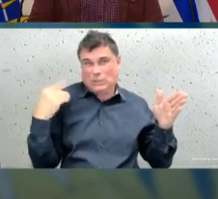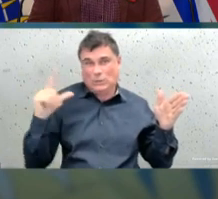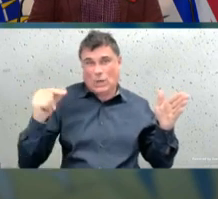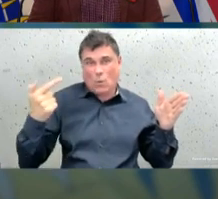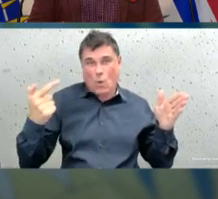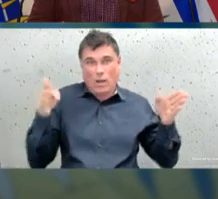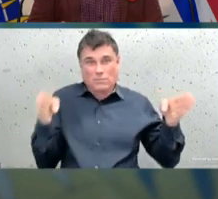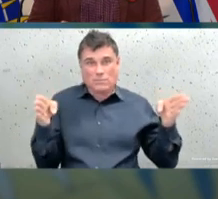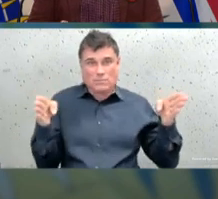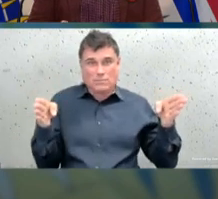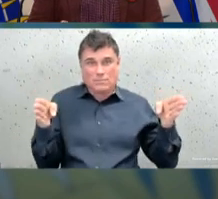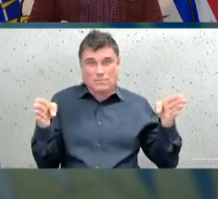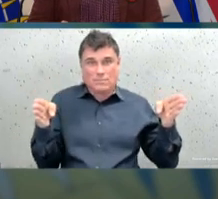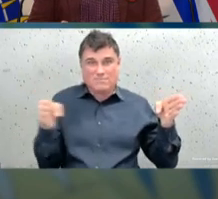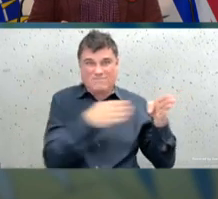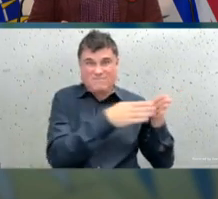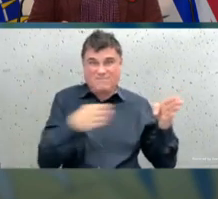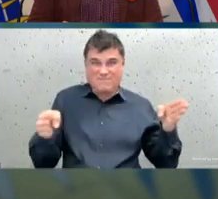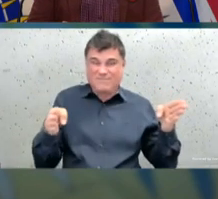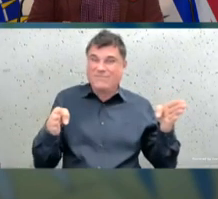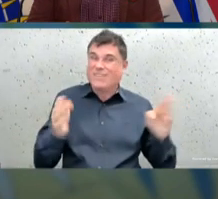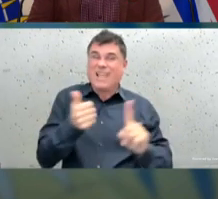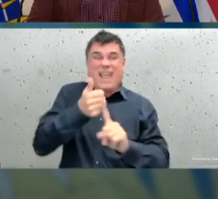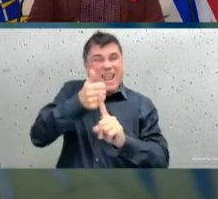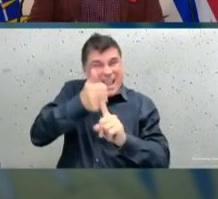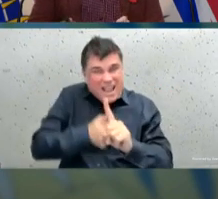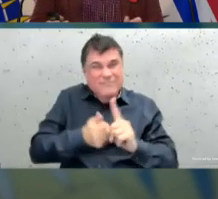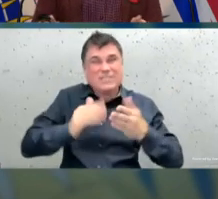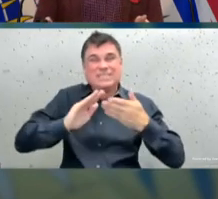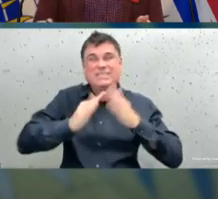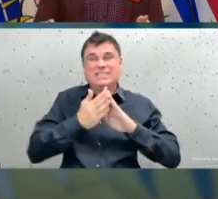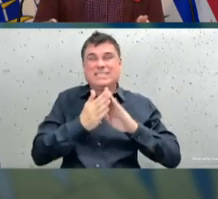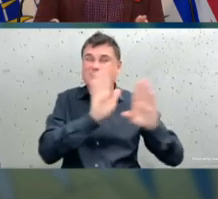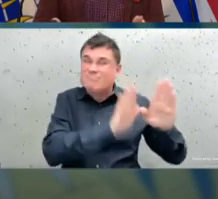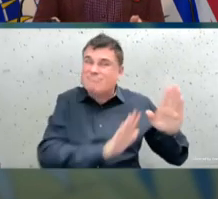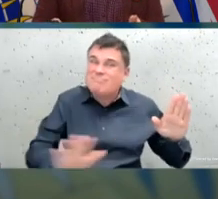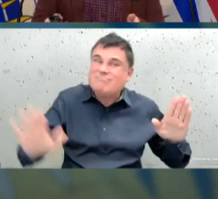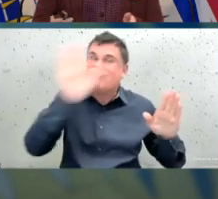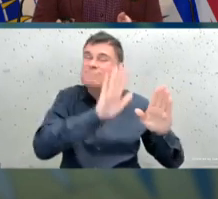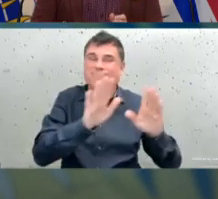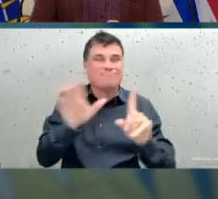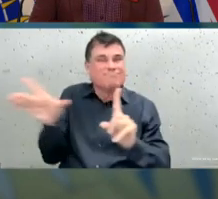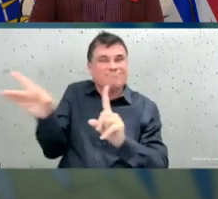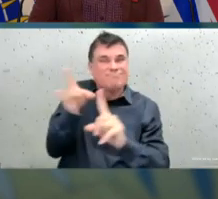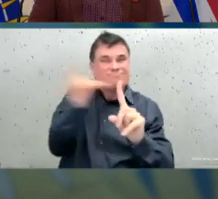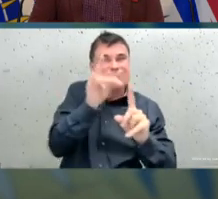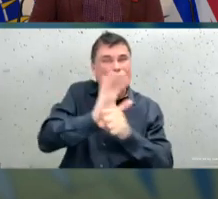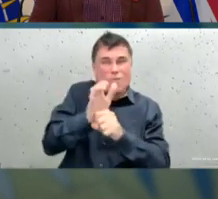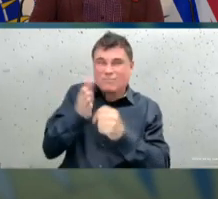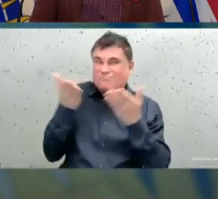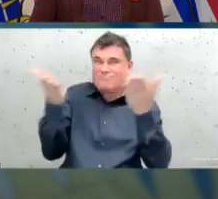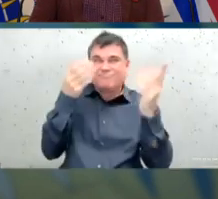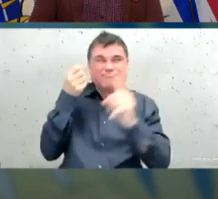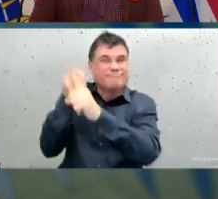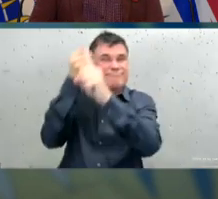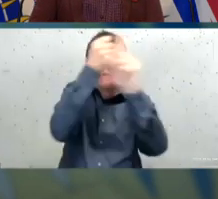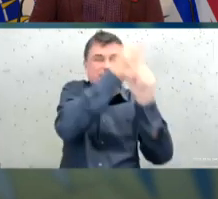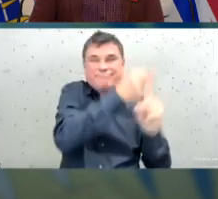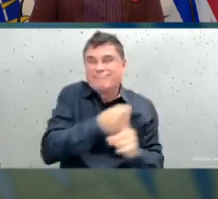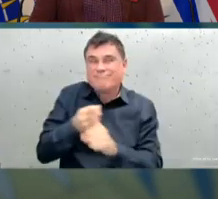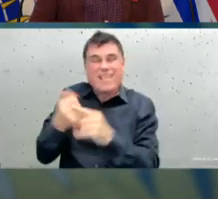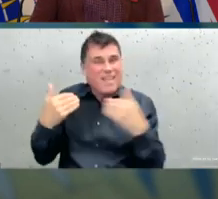And I don't need to say that to people here today. On a positive note as well, what we see is the geographic